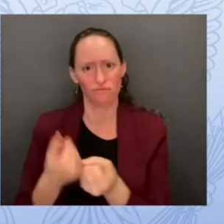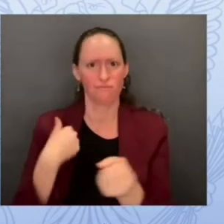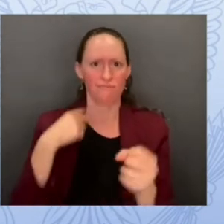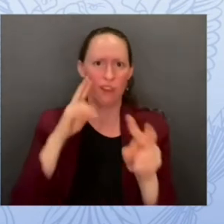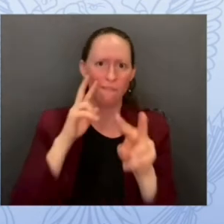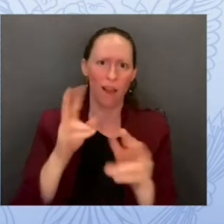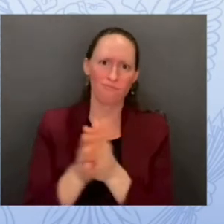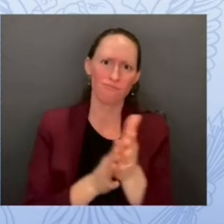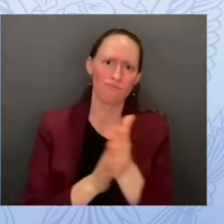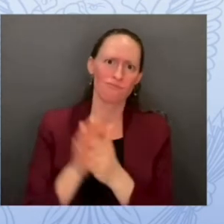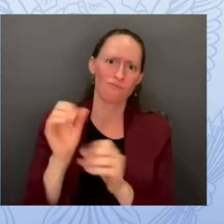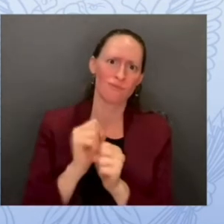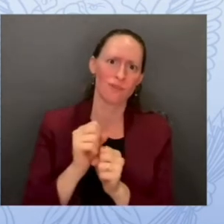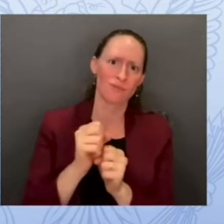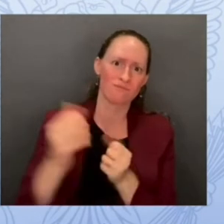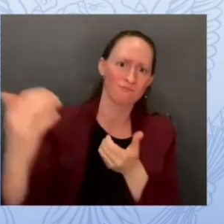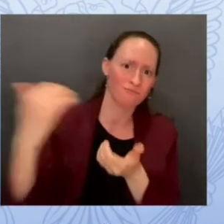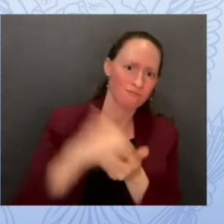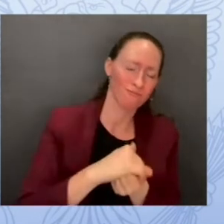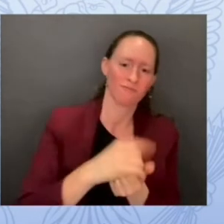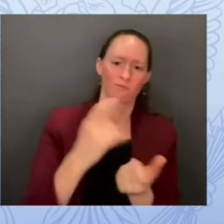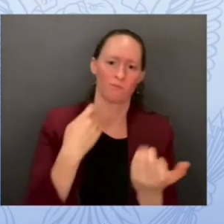thank